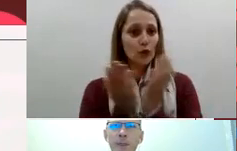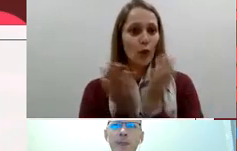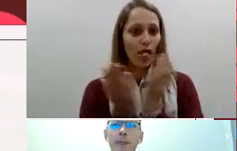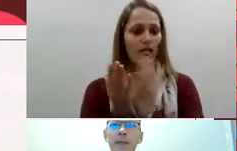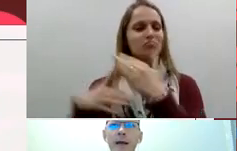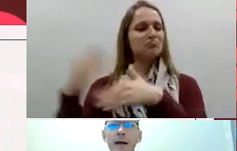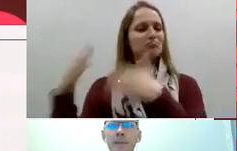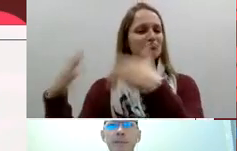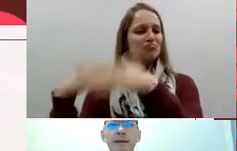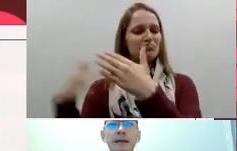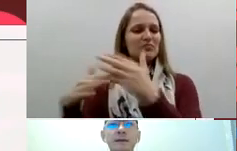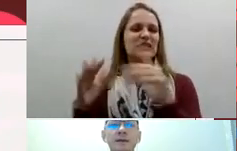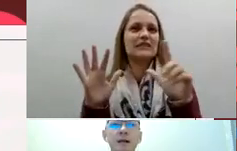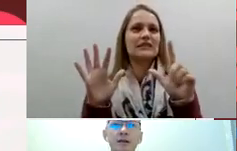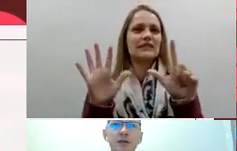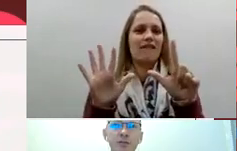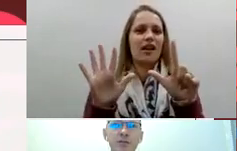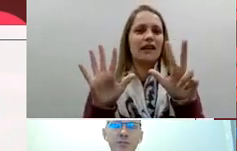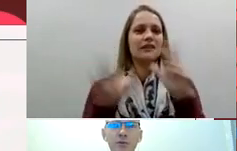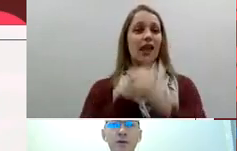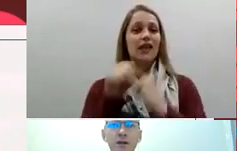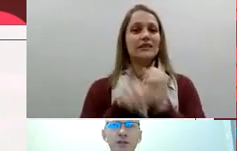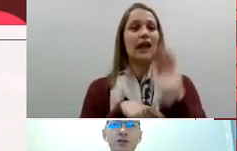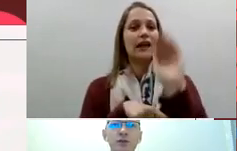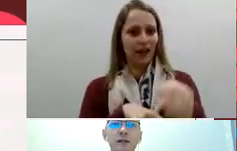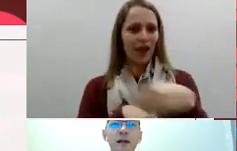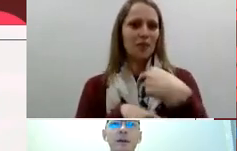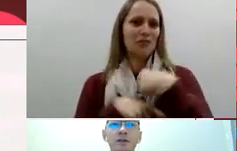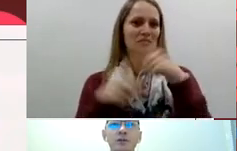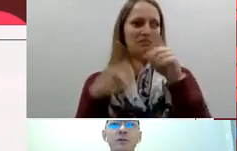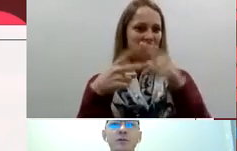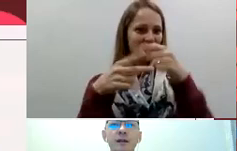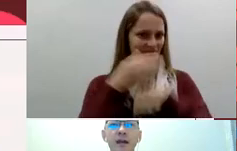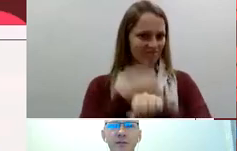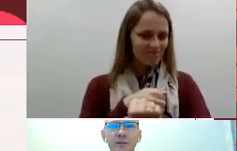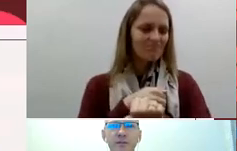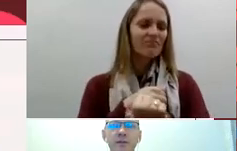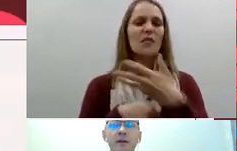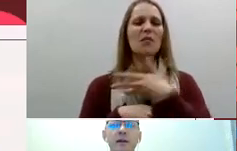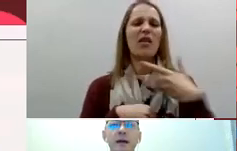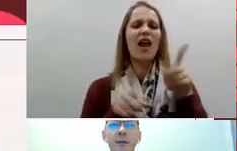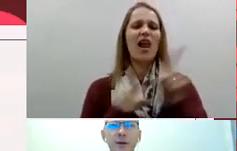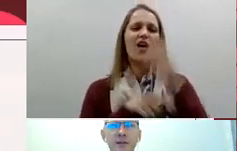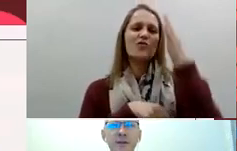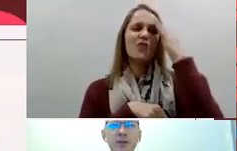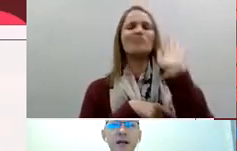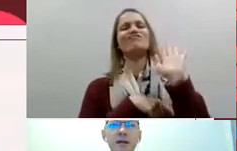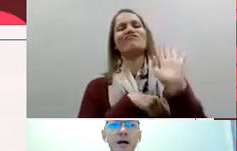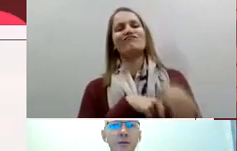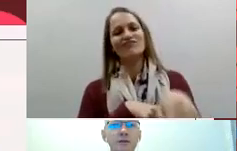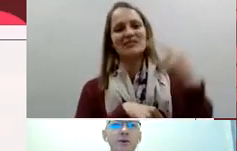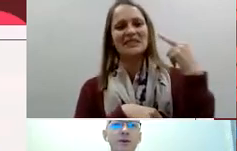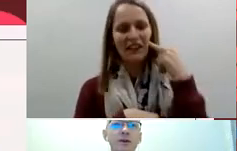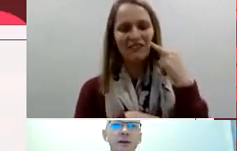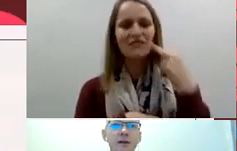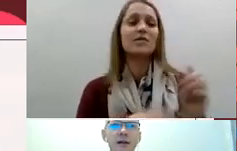but then decided to move us to Della Bud School for the Deaf and about seven years later